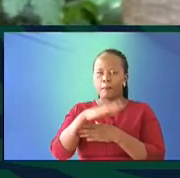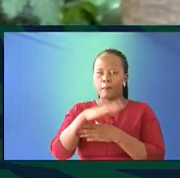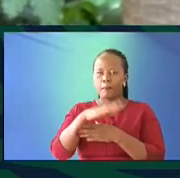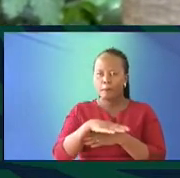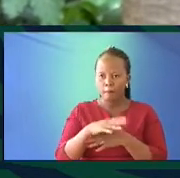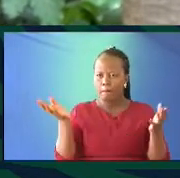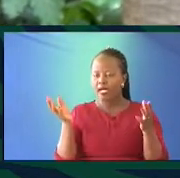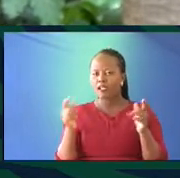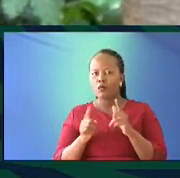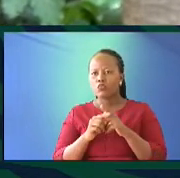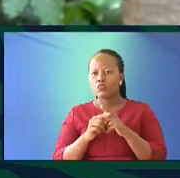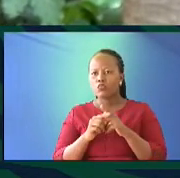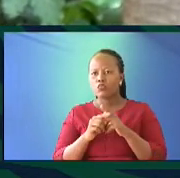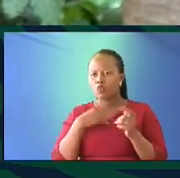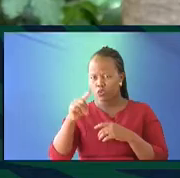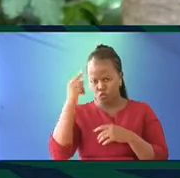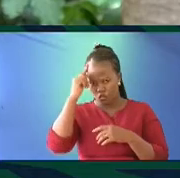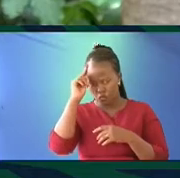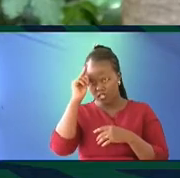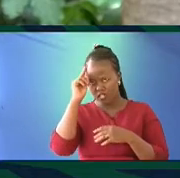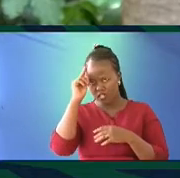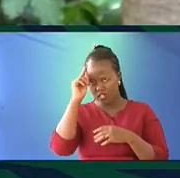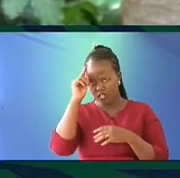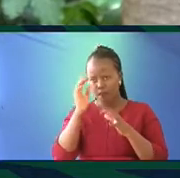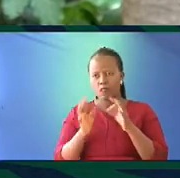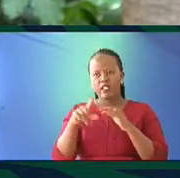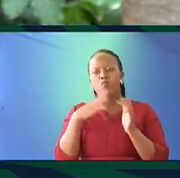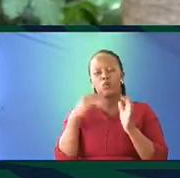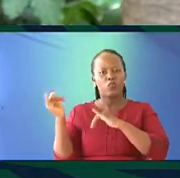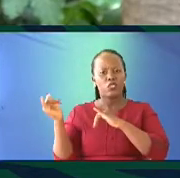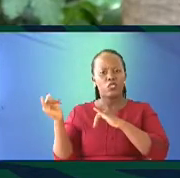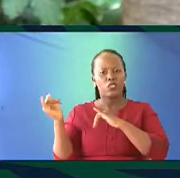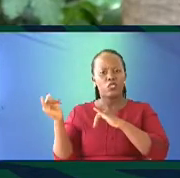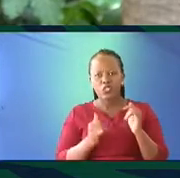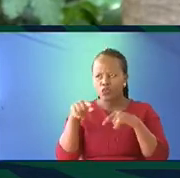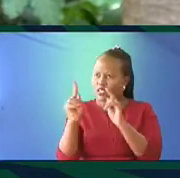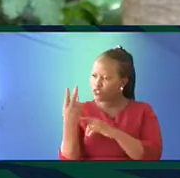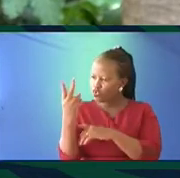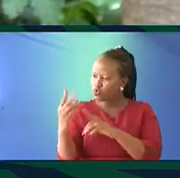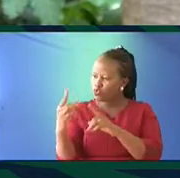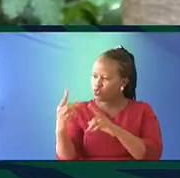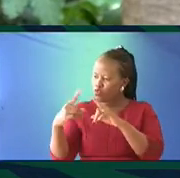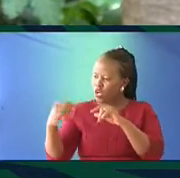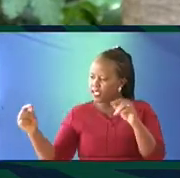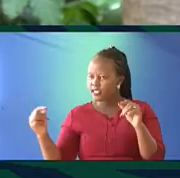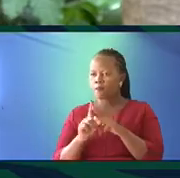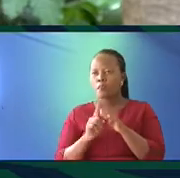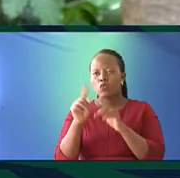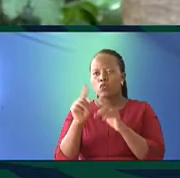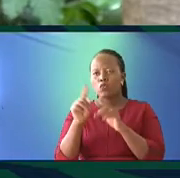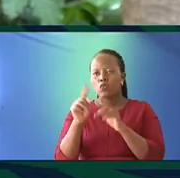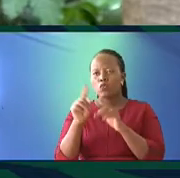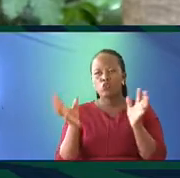person, and I'd like you just to think in your mind. If you were to introduce yourself in two sentences, and you were to